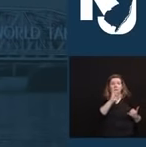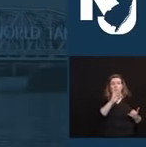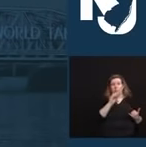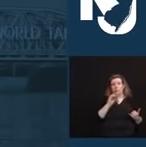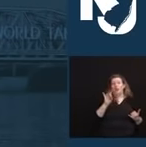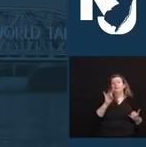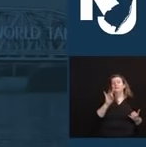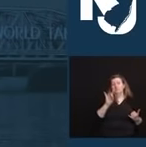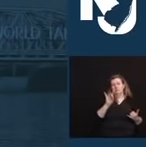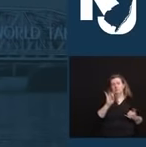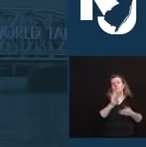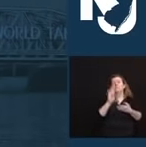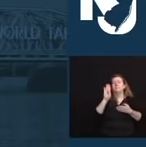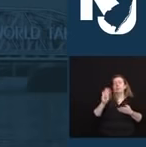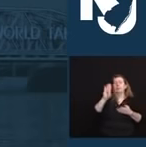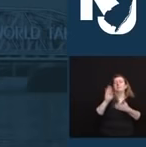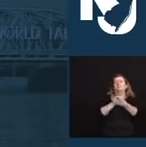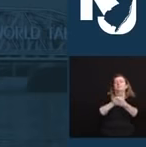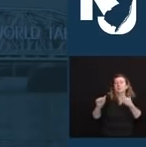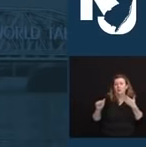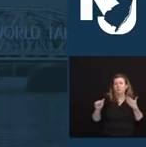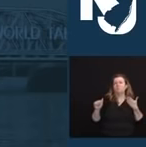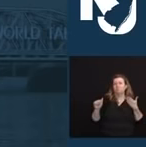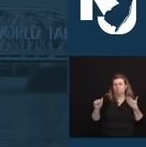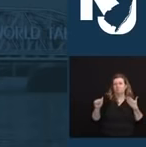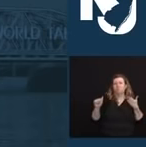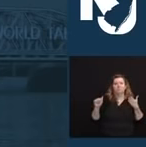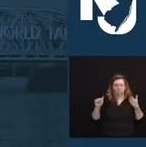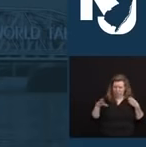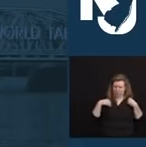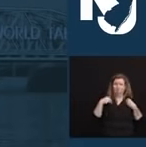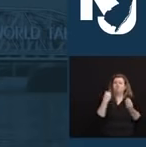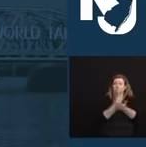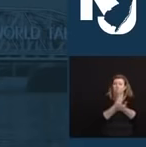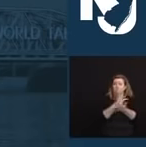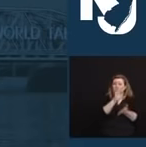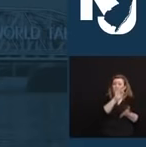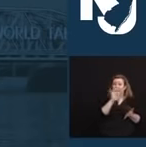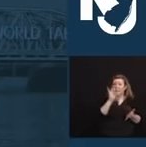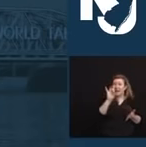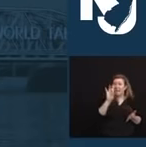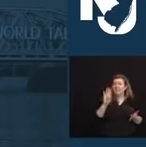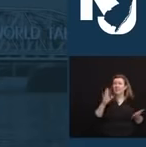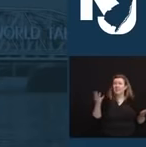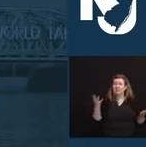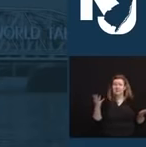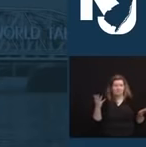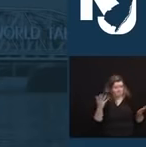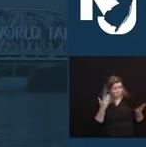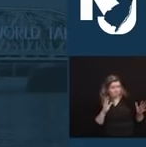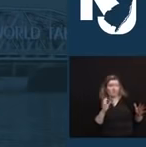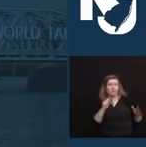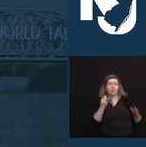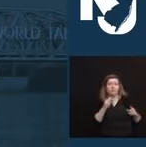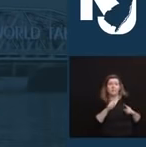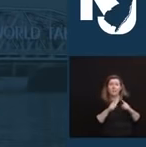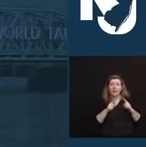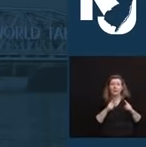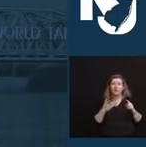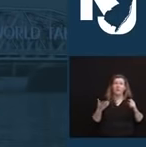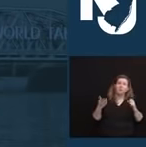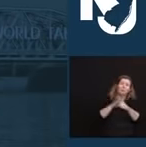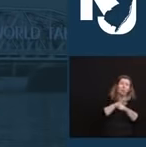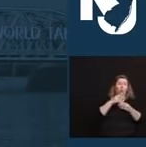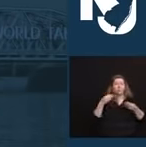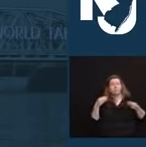important support in that for a variety of interests in our state, and we're thankful for it. But it is literally a fraction of what we need.